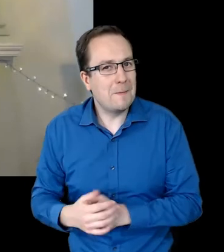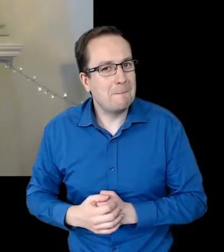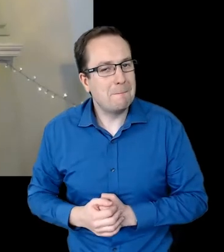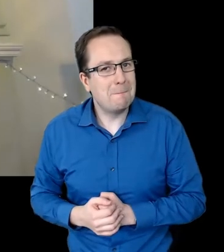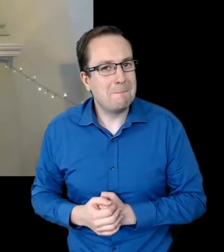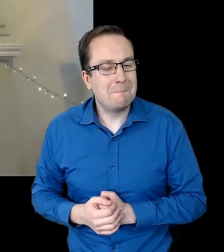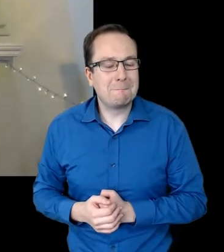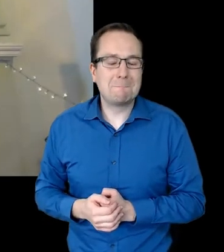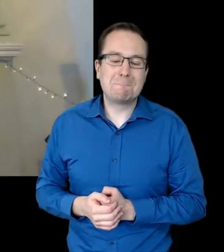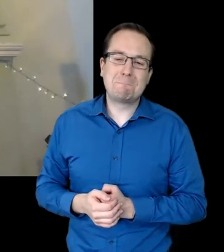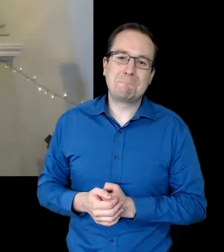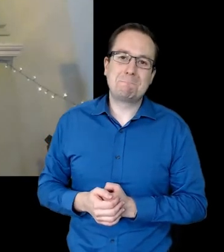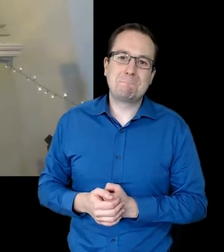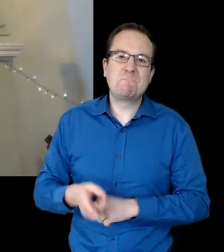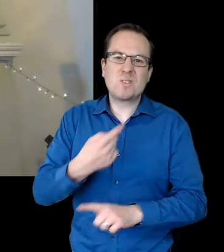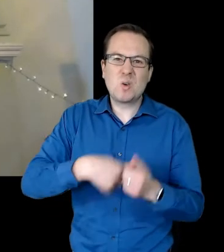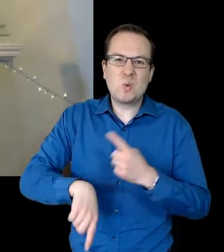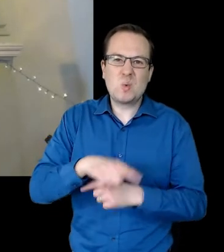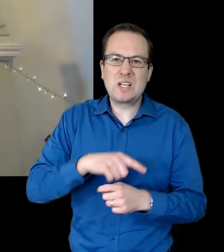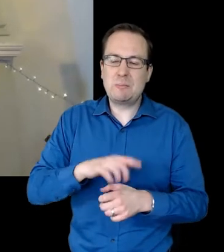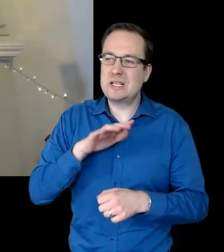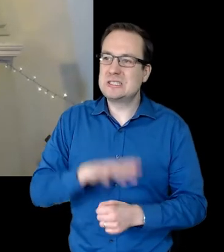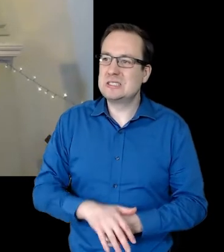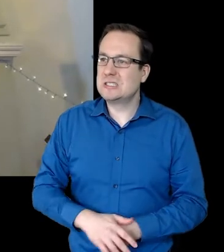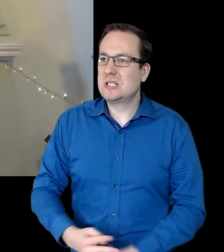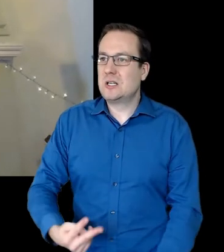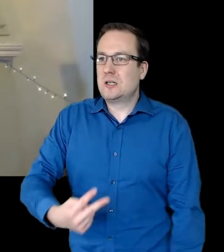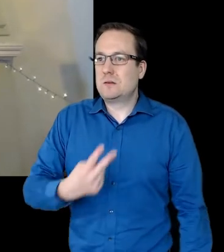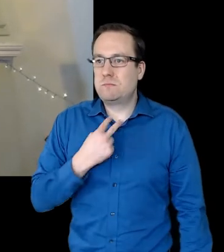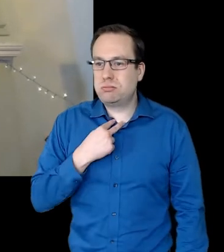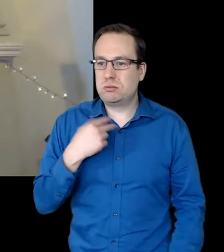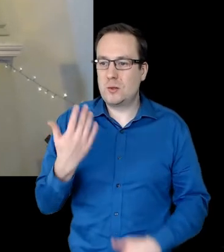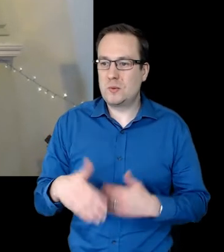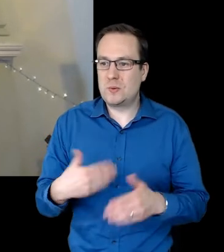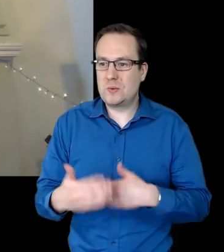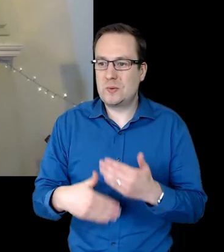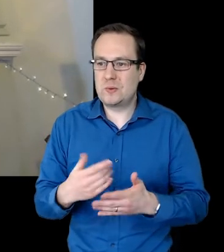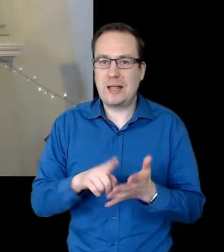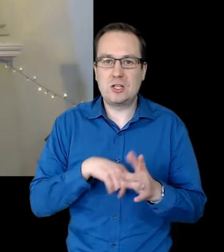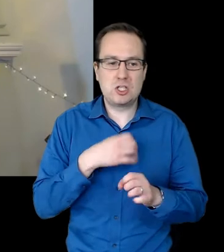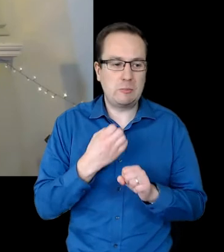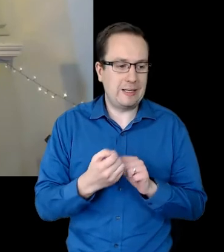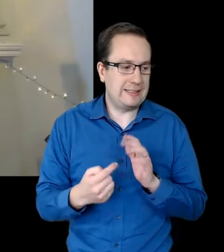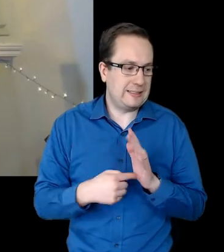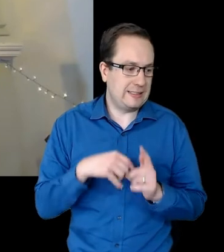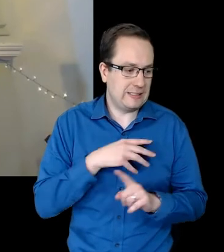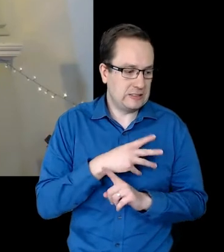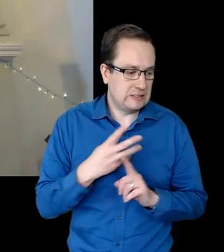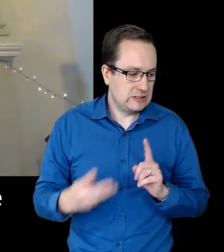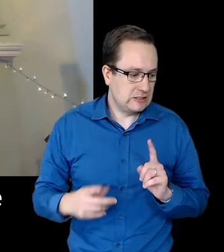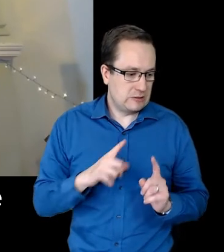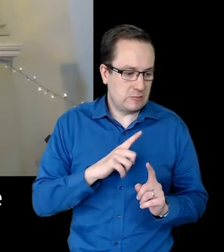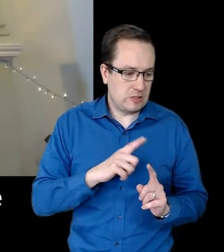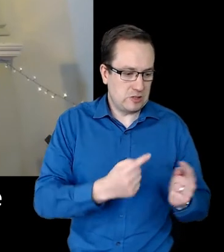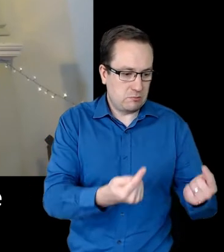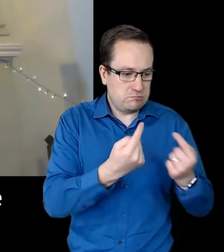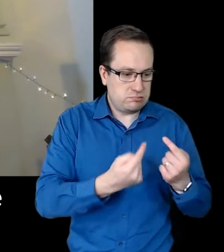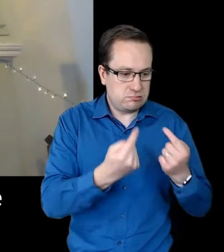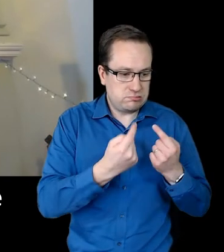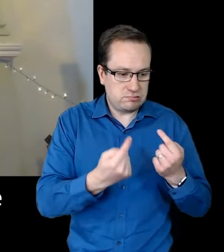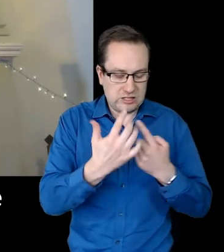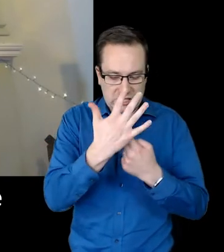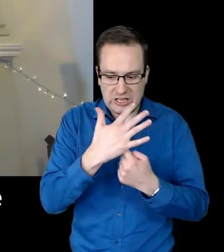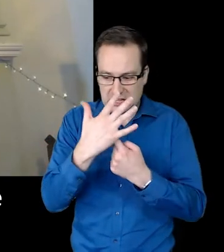We can become stuck in despair about our lives as LGBTQIA plus people in inhospitable and prejudiced